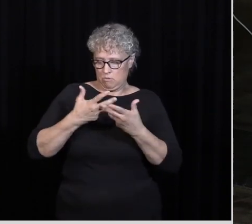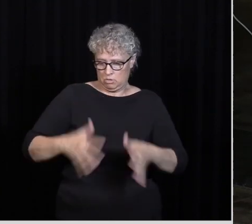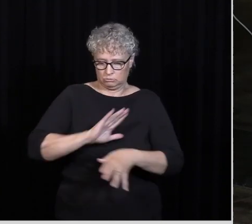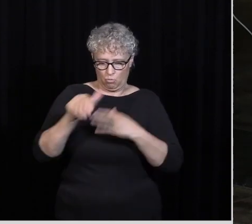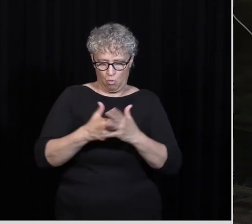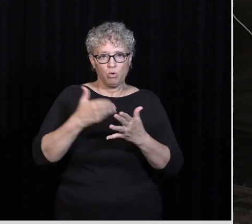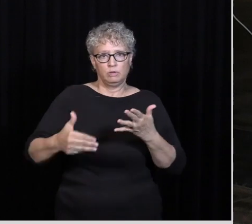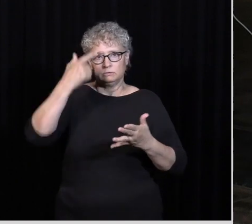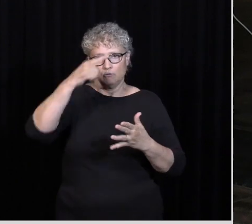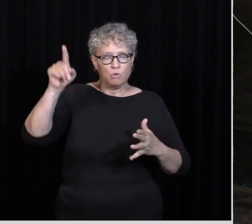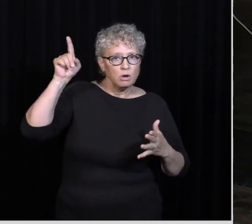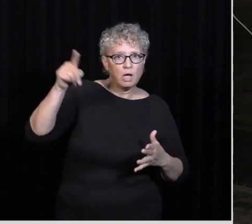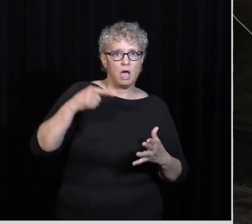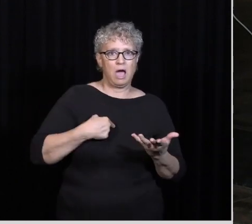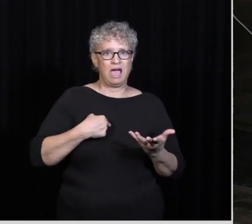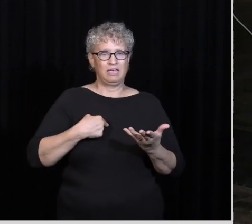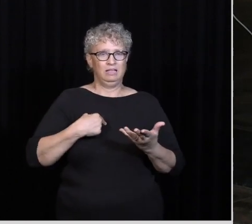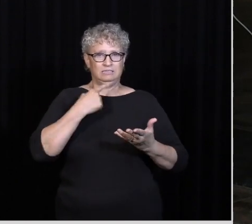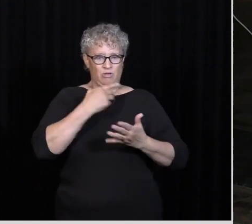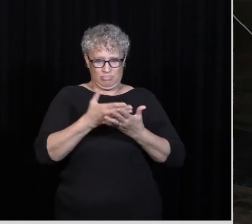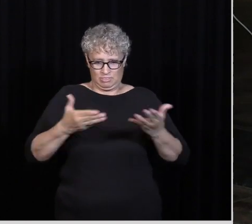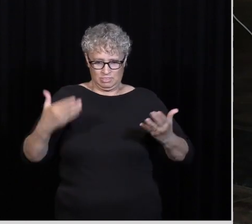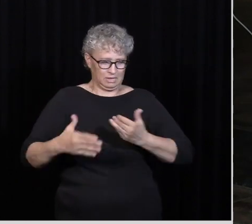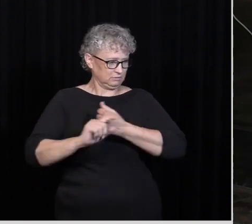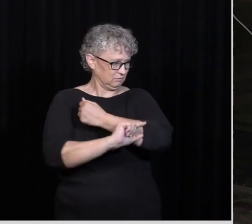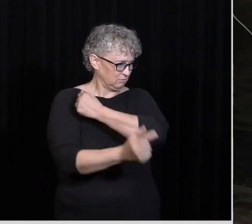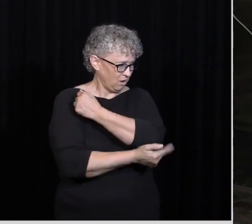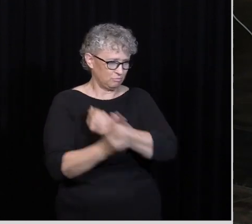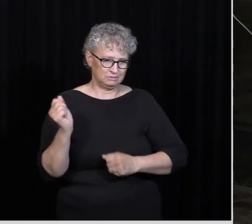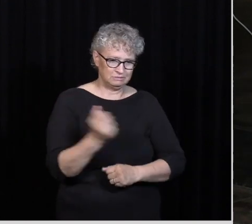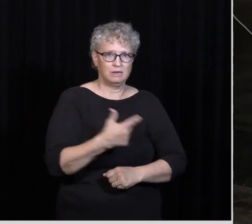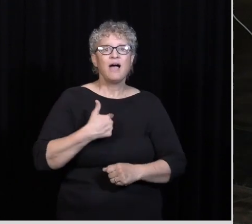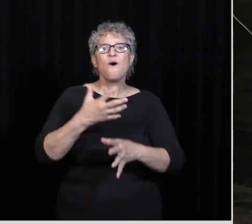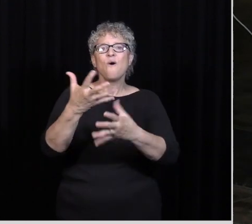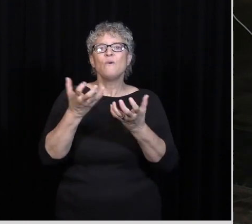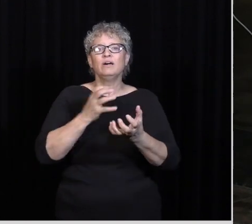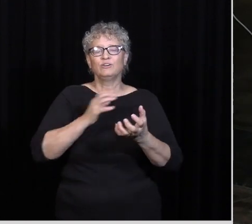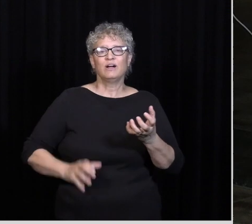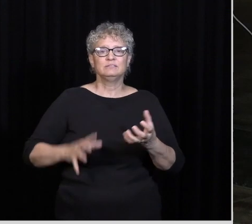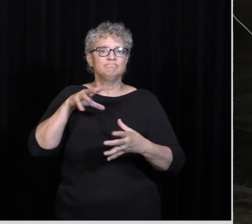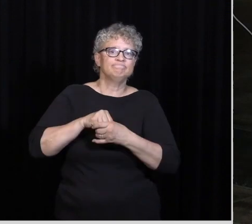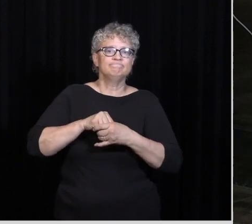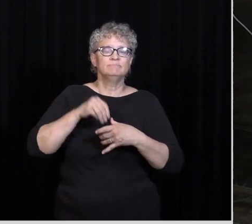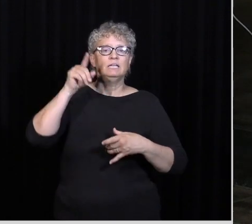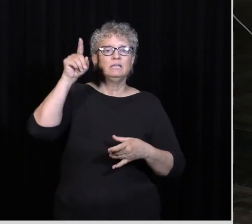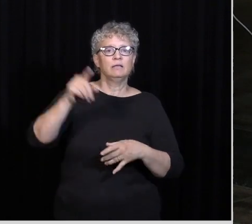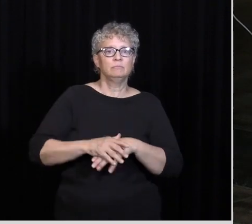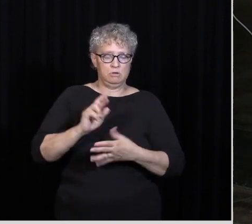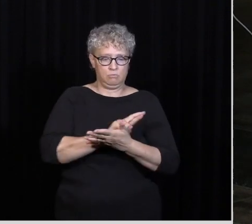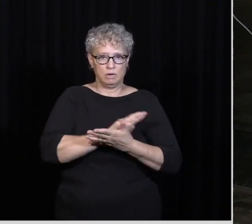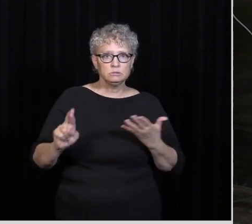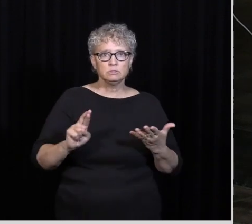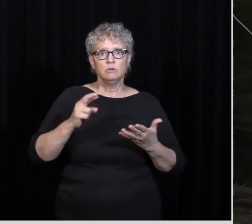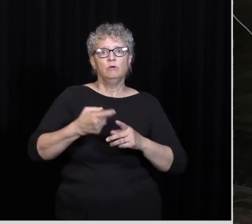things And I consider them Garbage That I may gain Christ And be found in Him Not having a righteousness Of my own That comes from the law